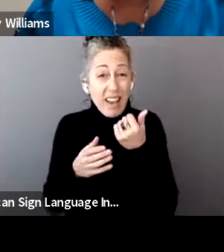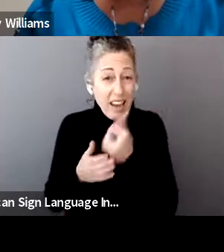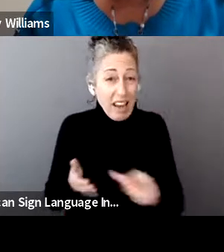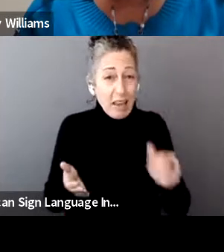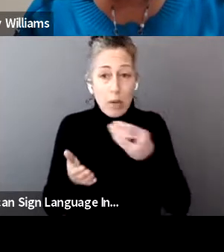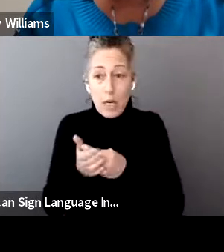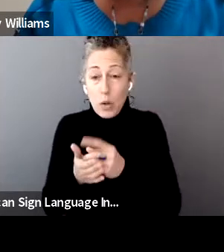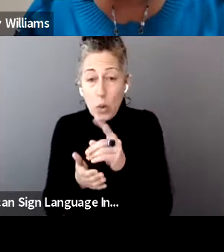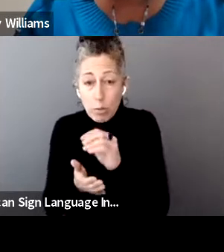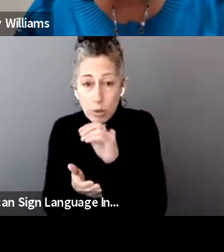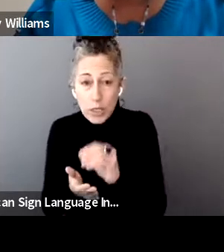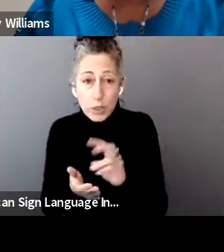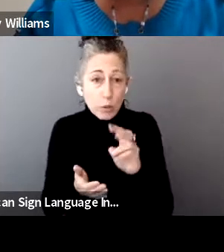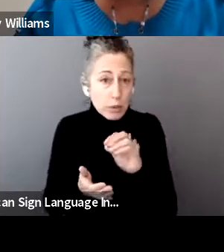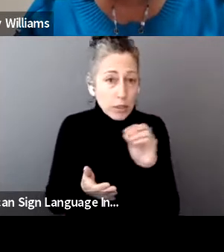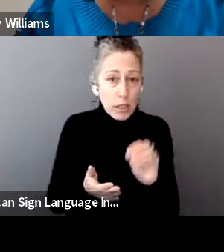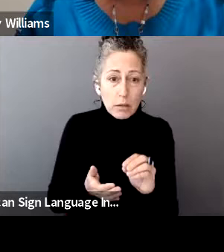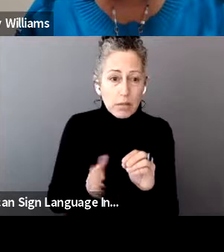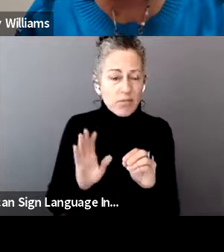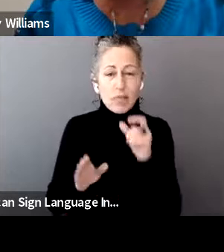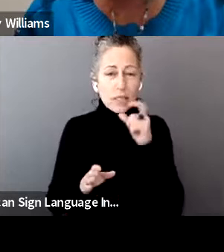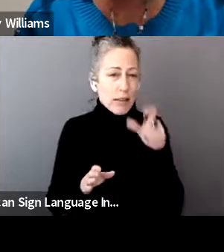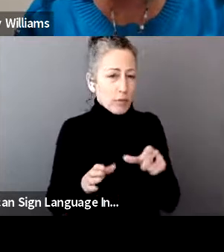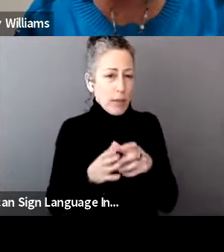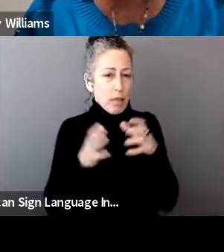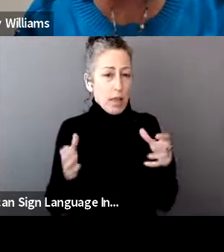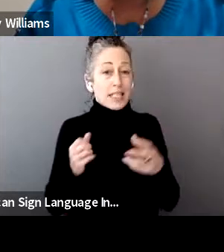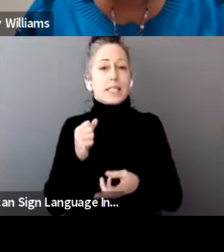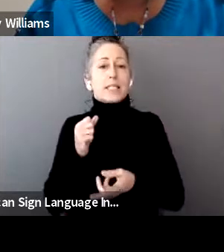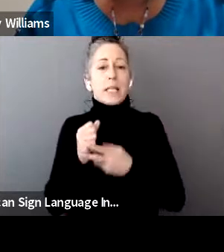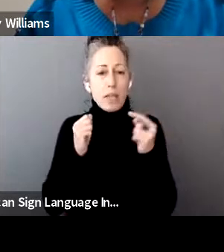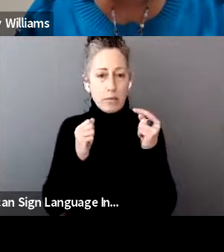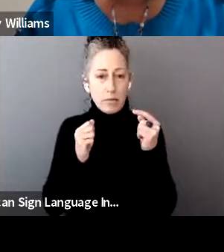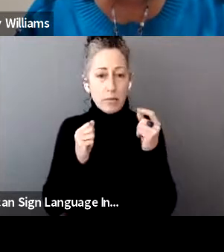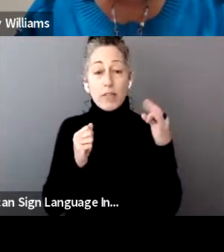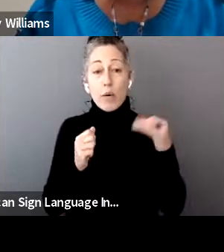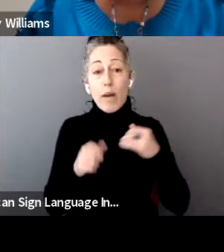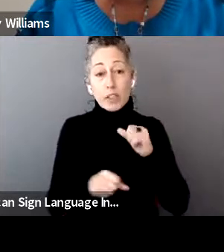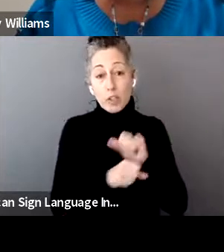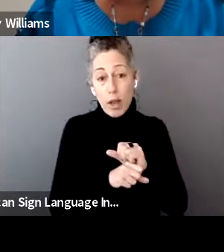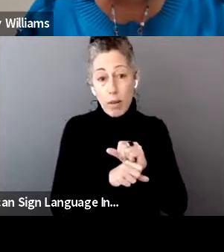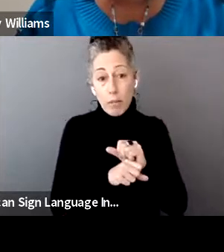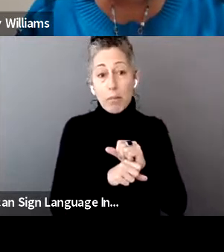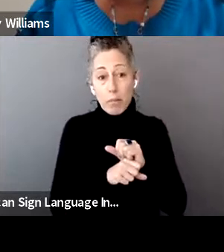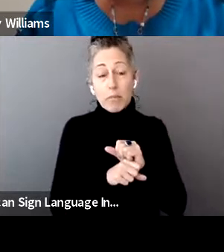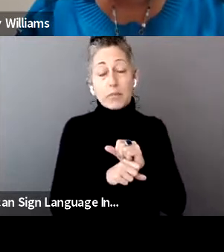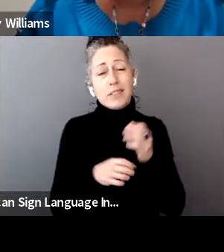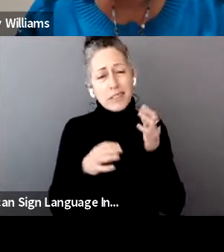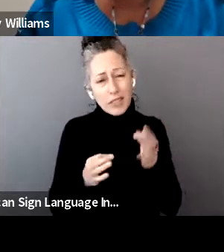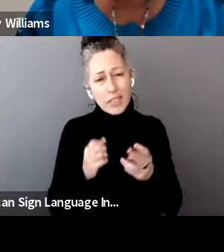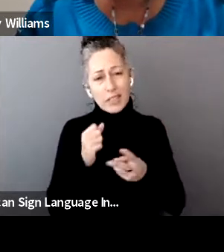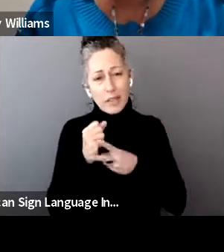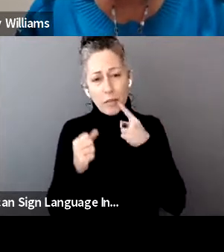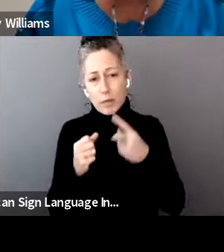1%, 2%, it doesn't have to be a lot, save it if you can. If you have a job gainfully employed, definitely save for